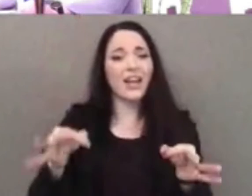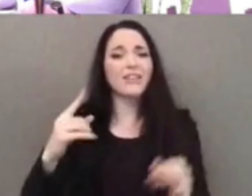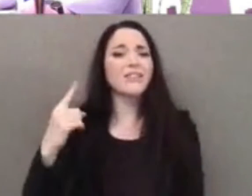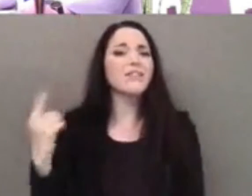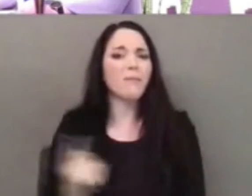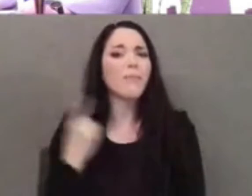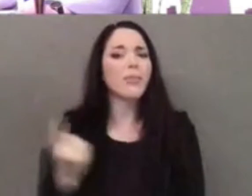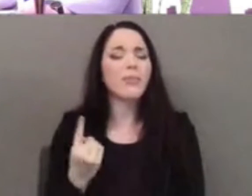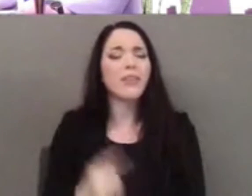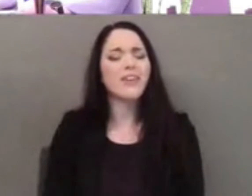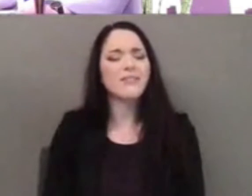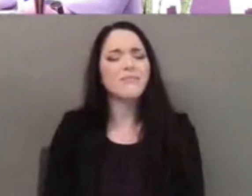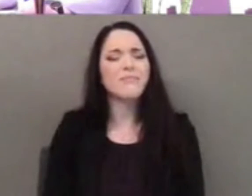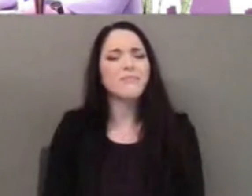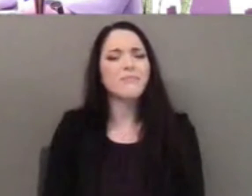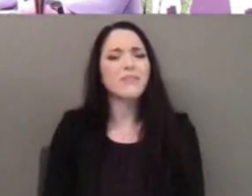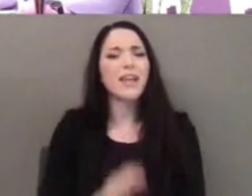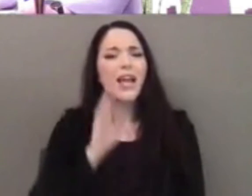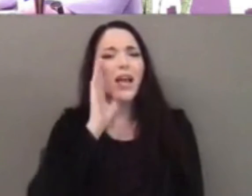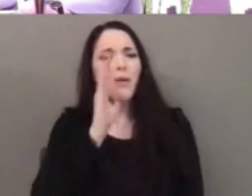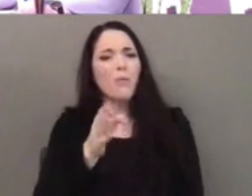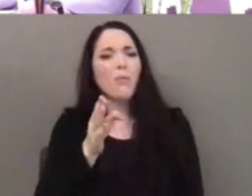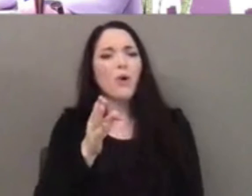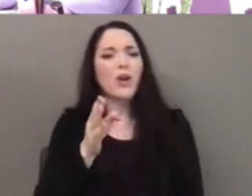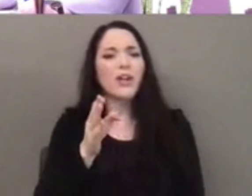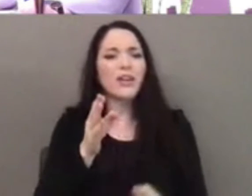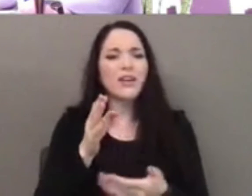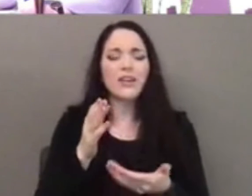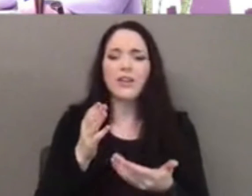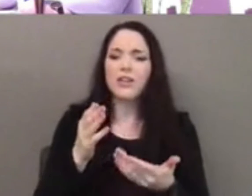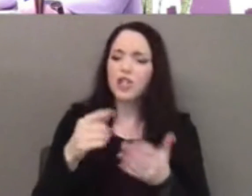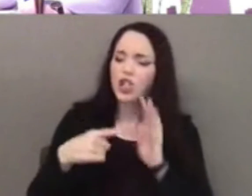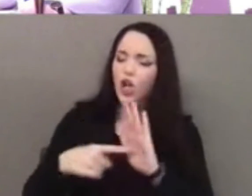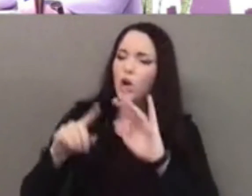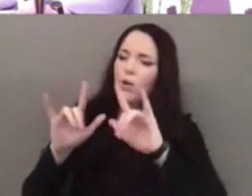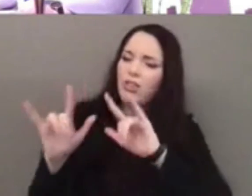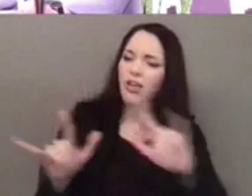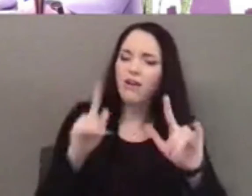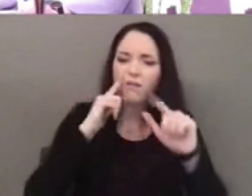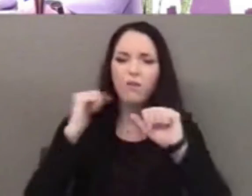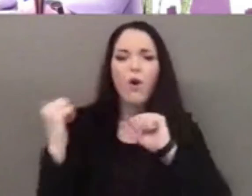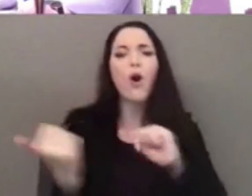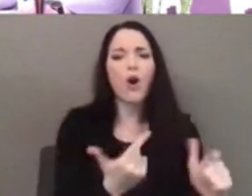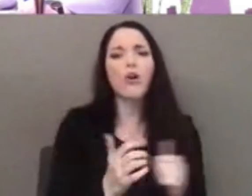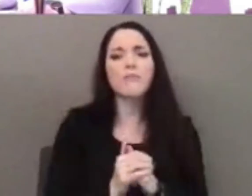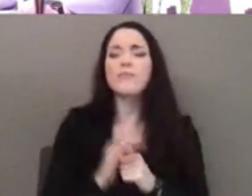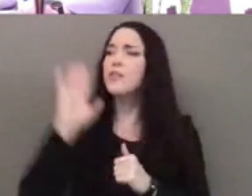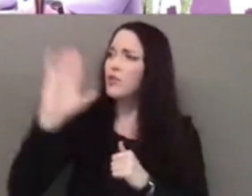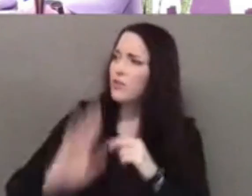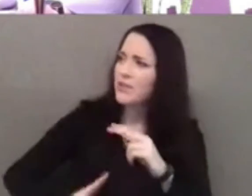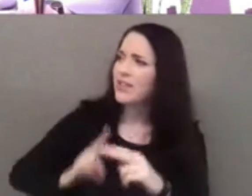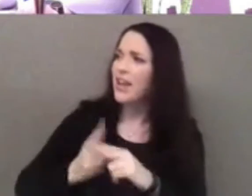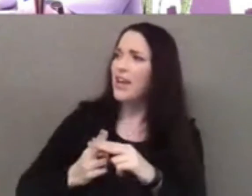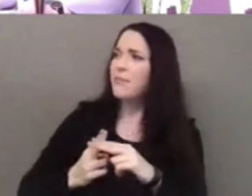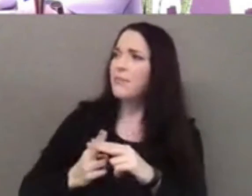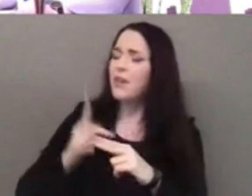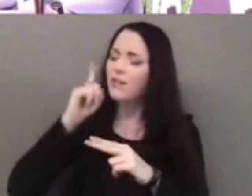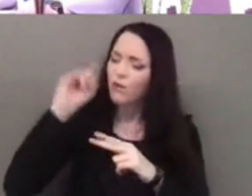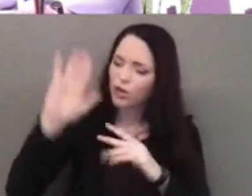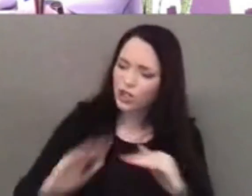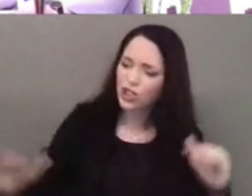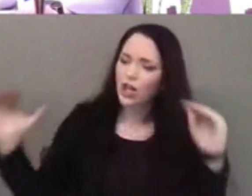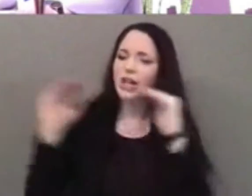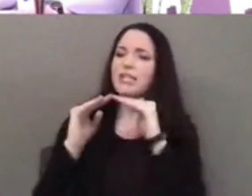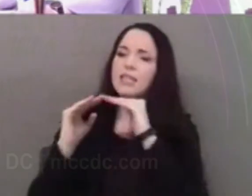That serve everyone. In your justice. And in your loving name, you pray.